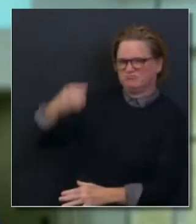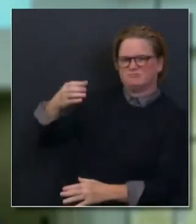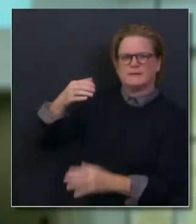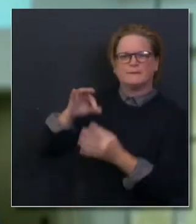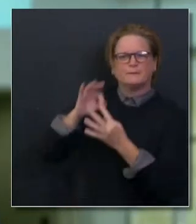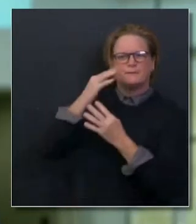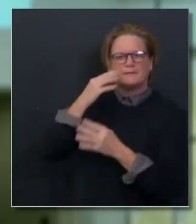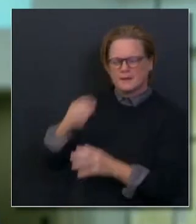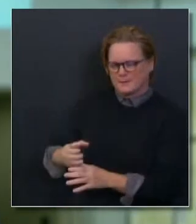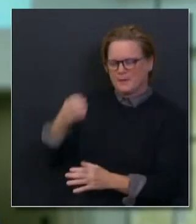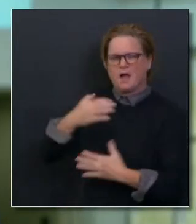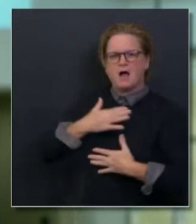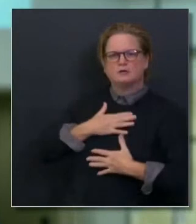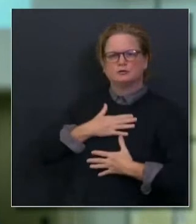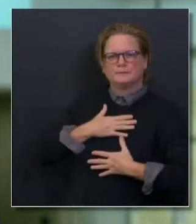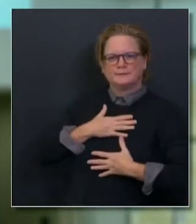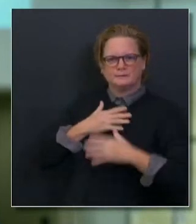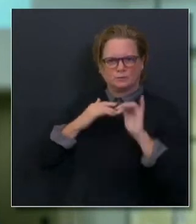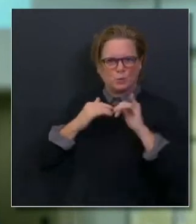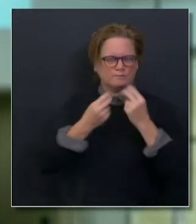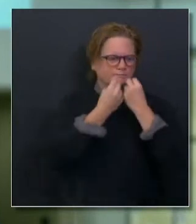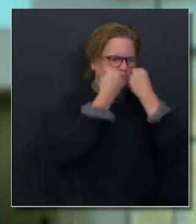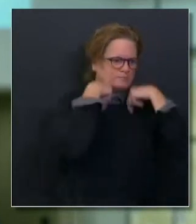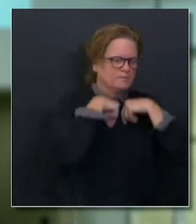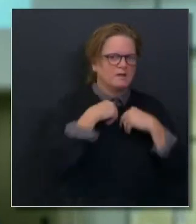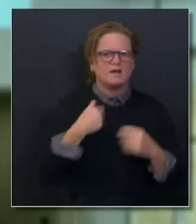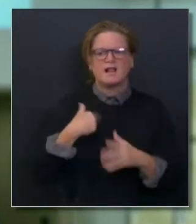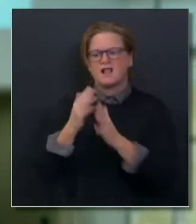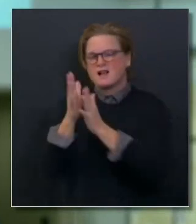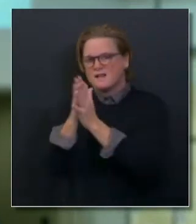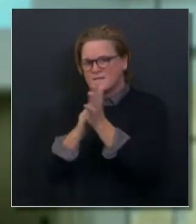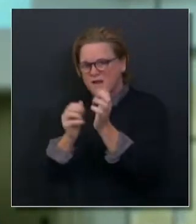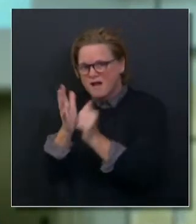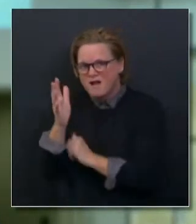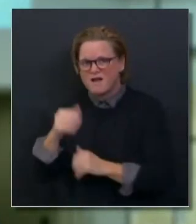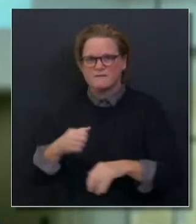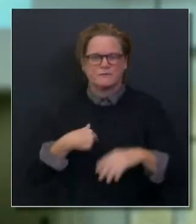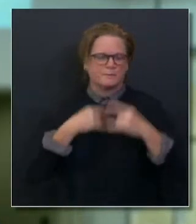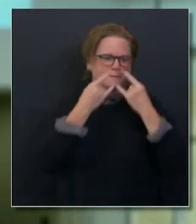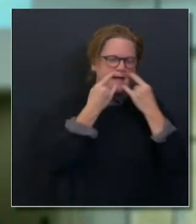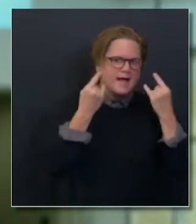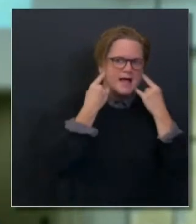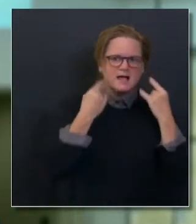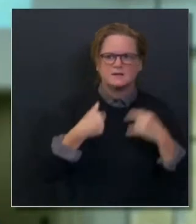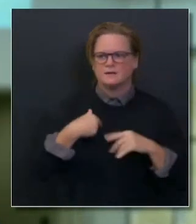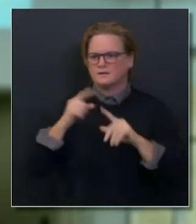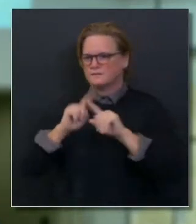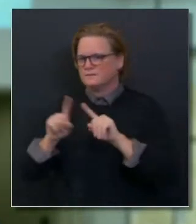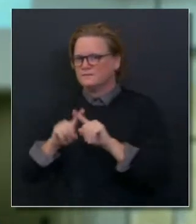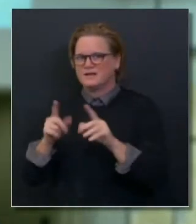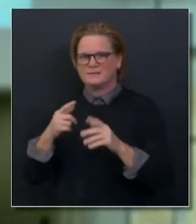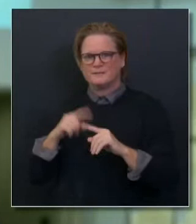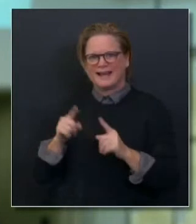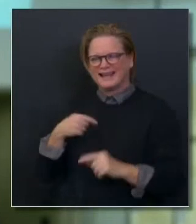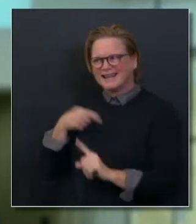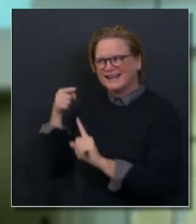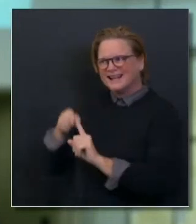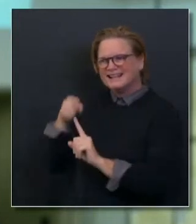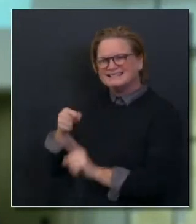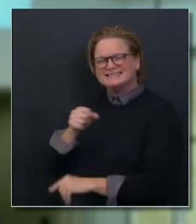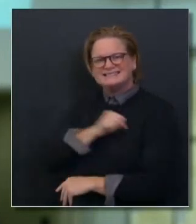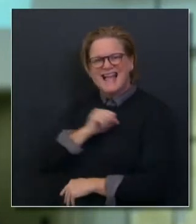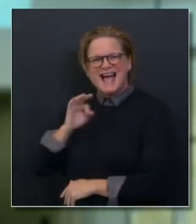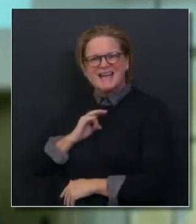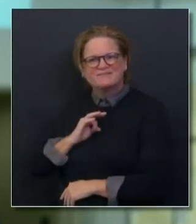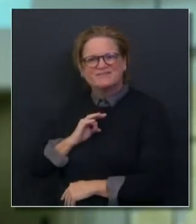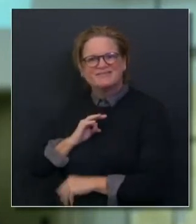is the staff. So working through different approaches to providing staffing, you've heard about and you've seen on the slides a